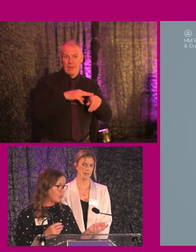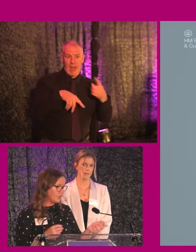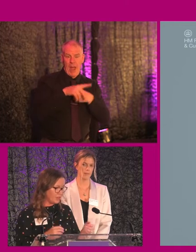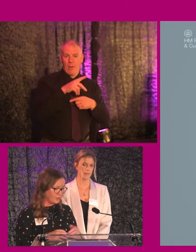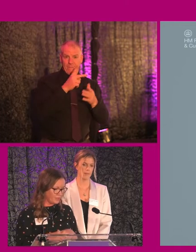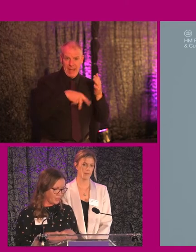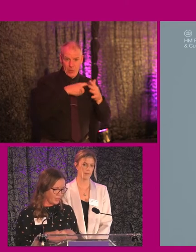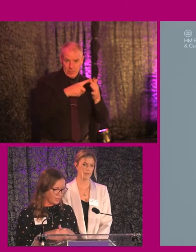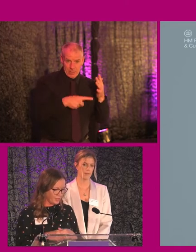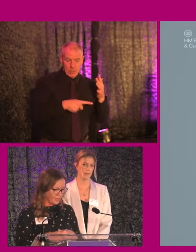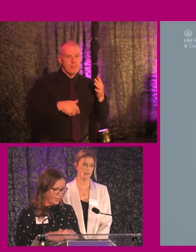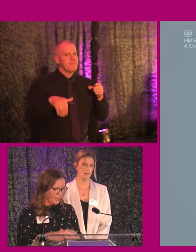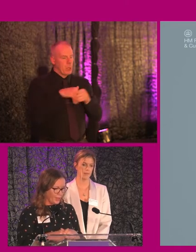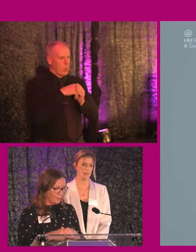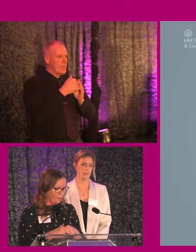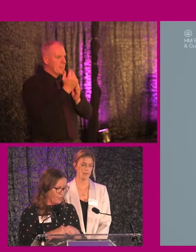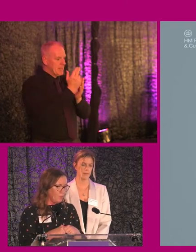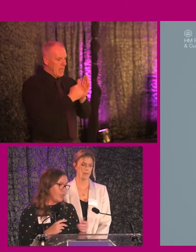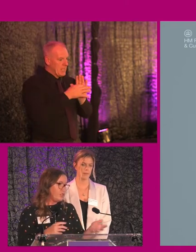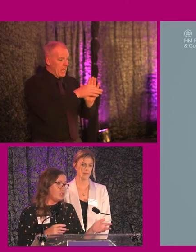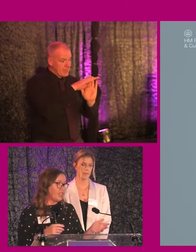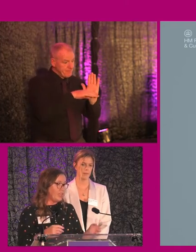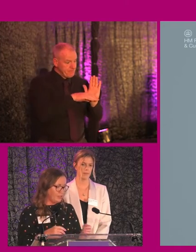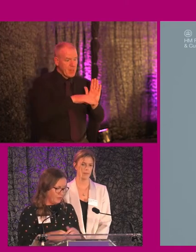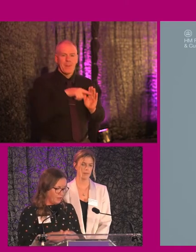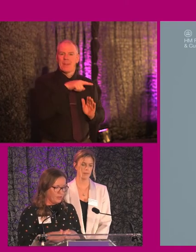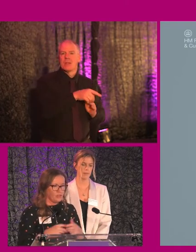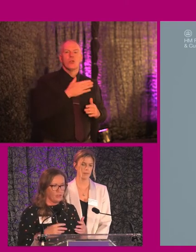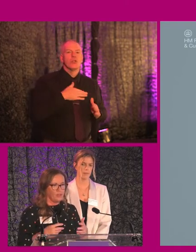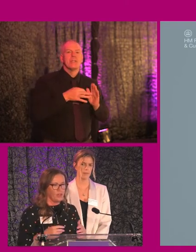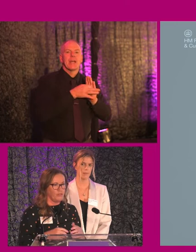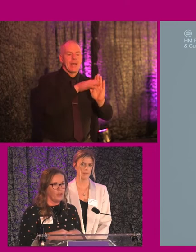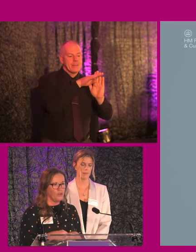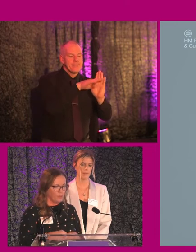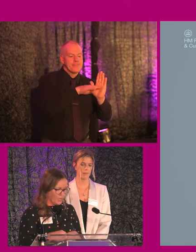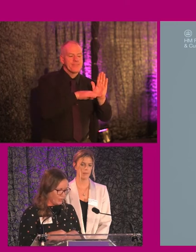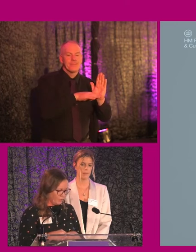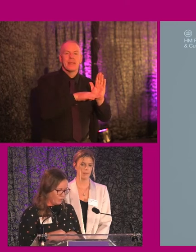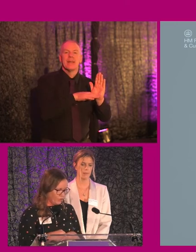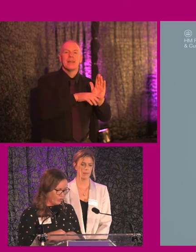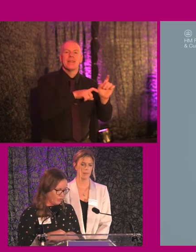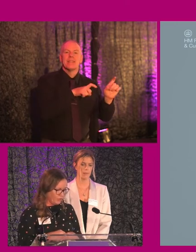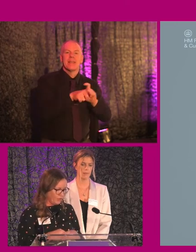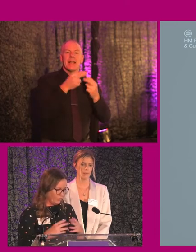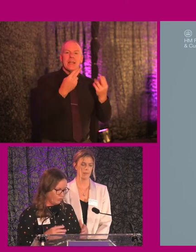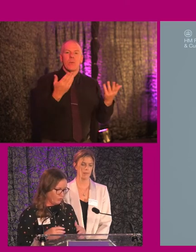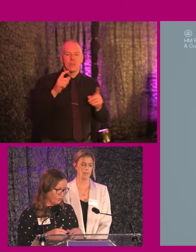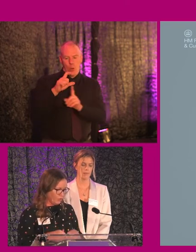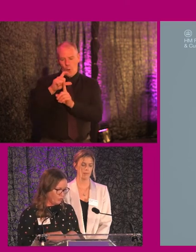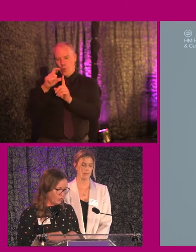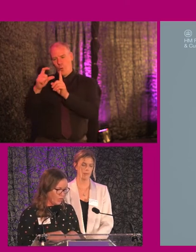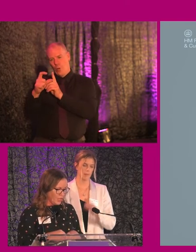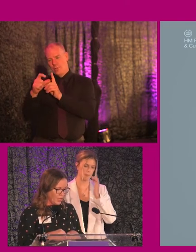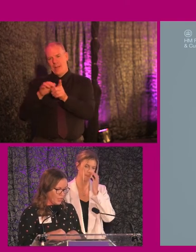We've captured that in our design guide. But that is just a guide. You still have to have that culture behind the project and all of those